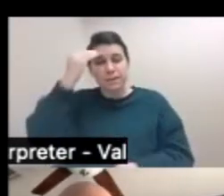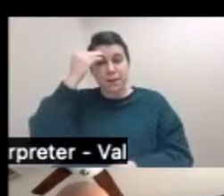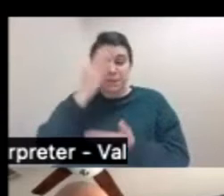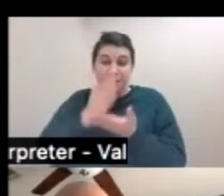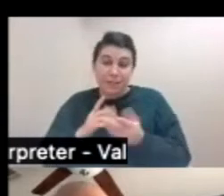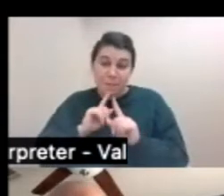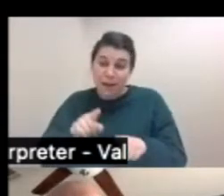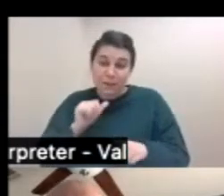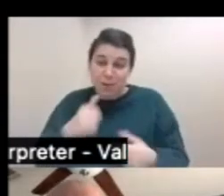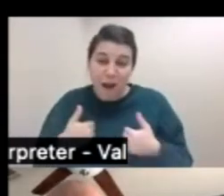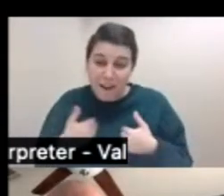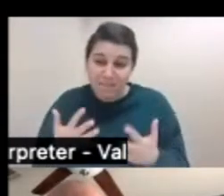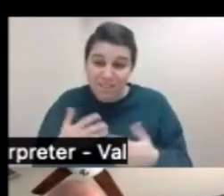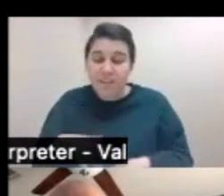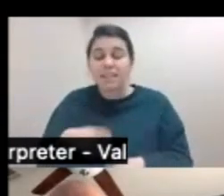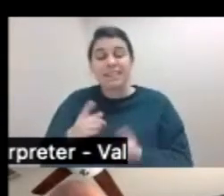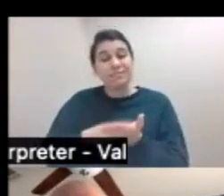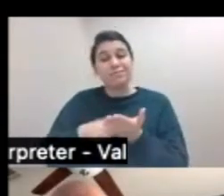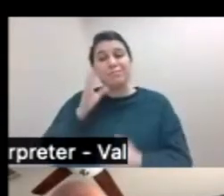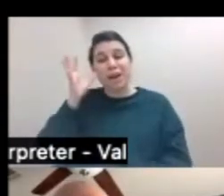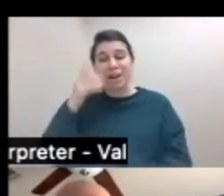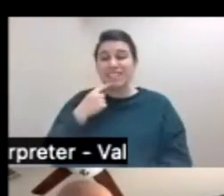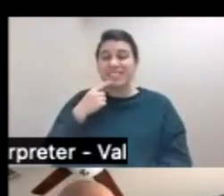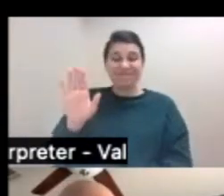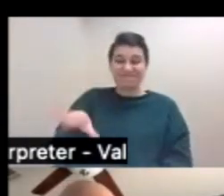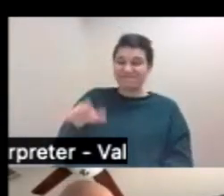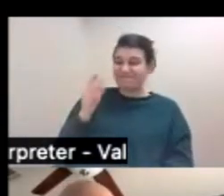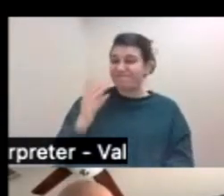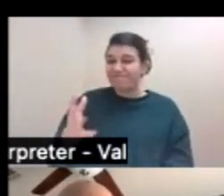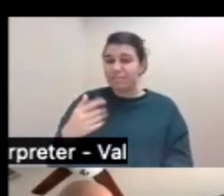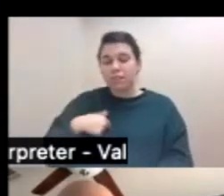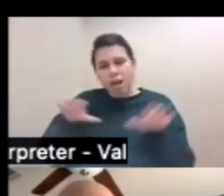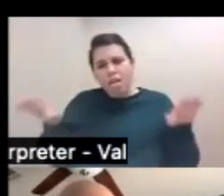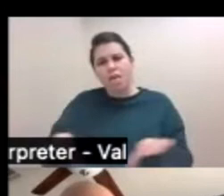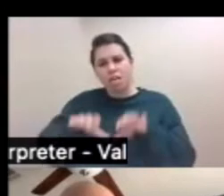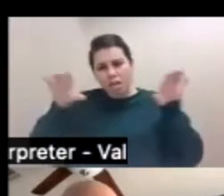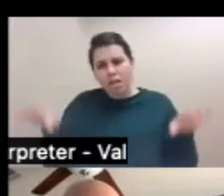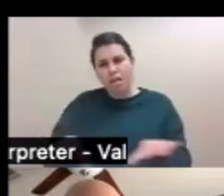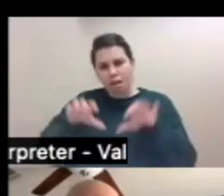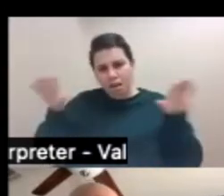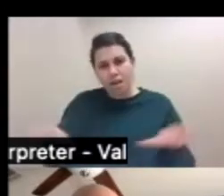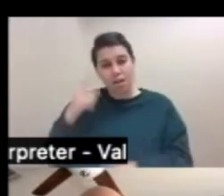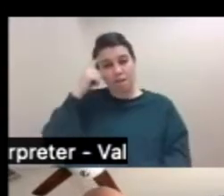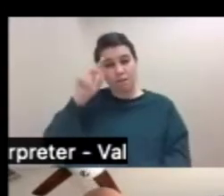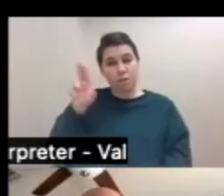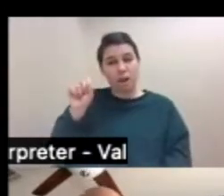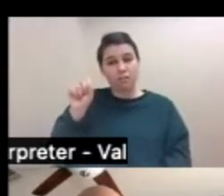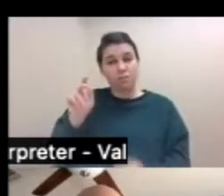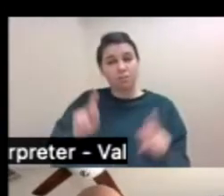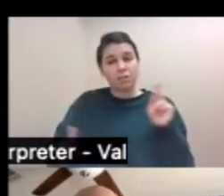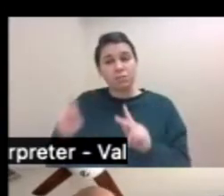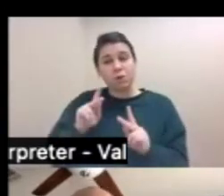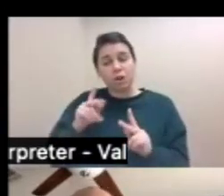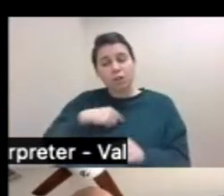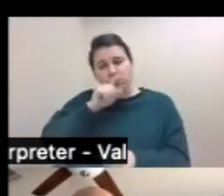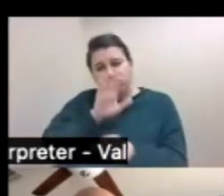is when parents say, Ruben, we do so many things for the people of the United States. We make sure